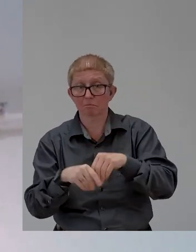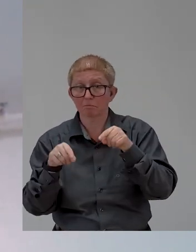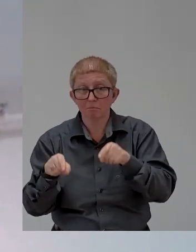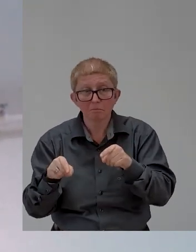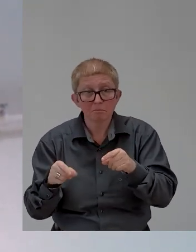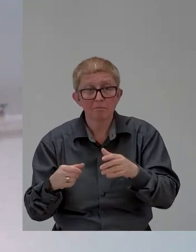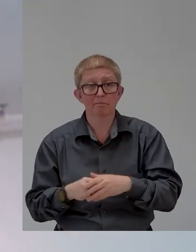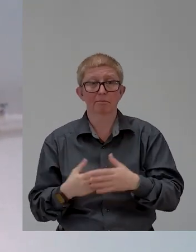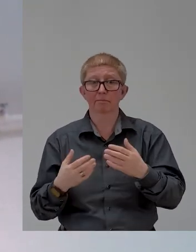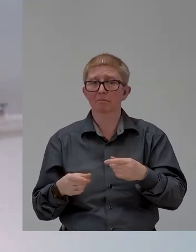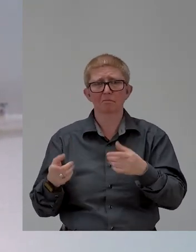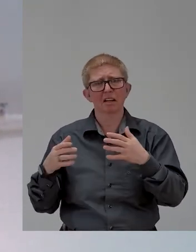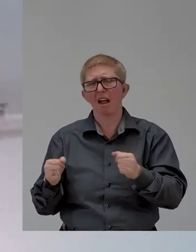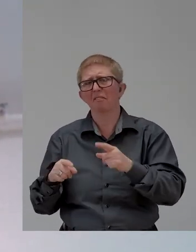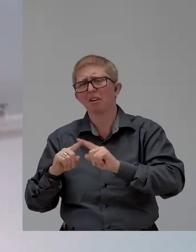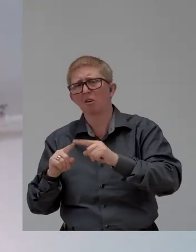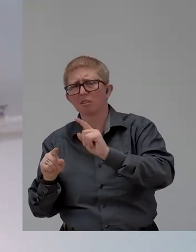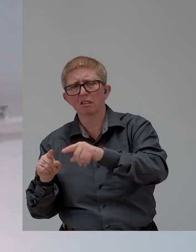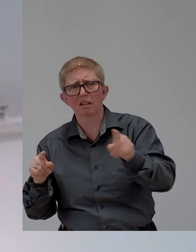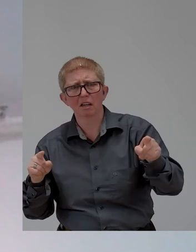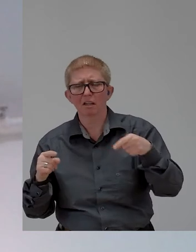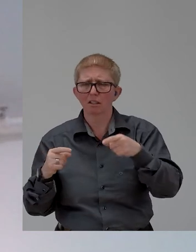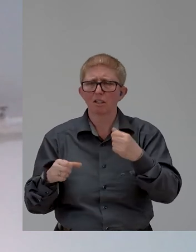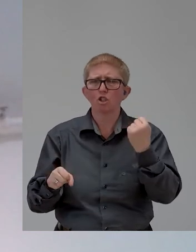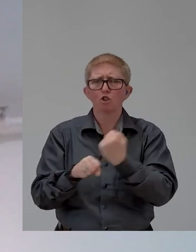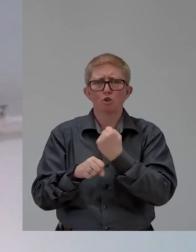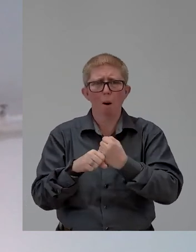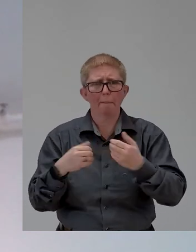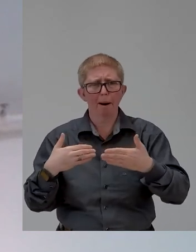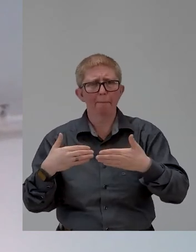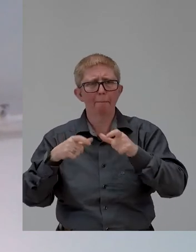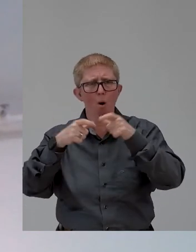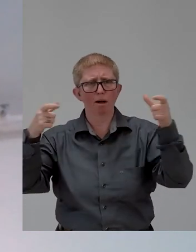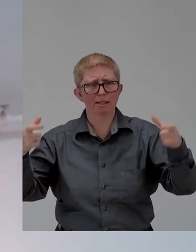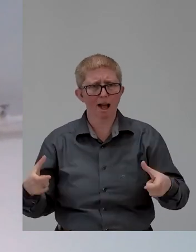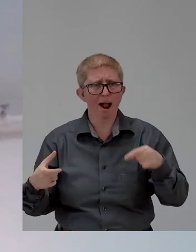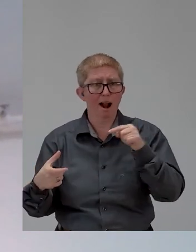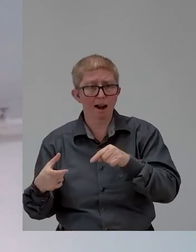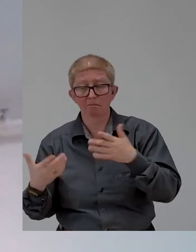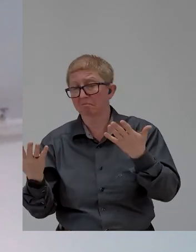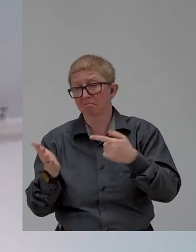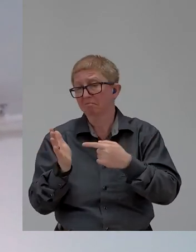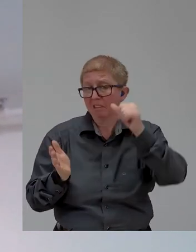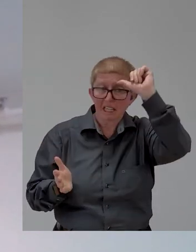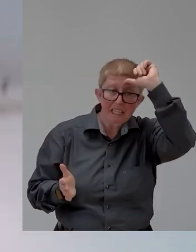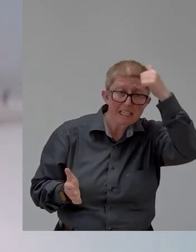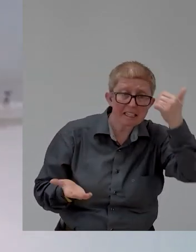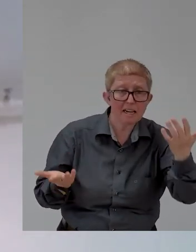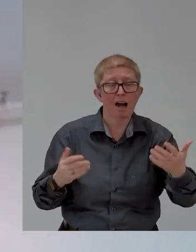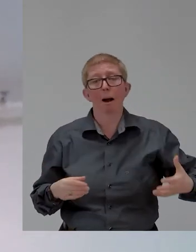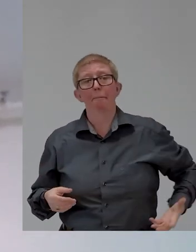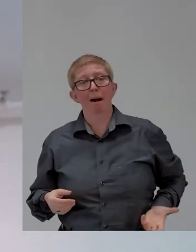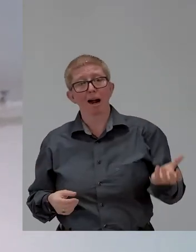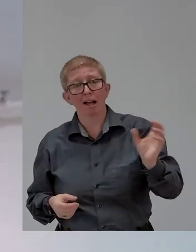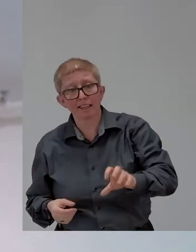Jobs Portal has been serving job seekers with disabilities in places like India, Sri Lanka, Bangladesh, Pakistan,